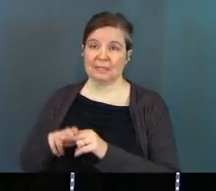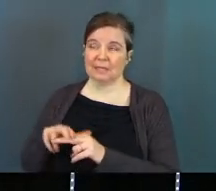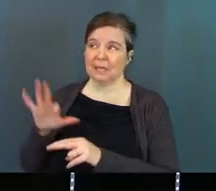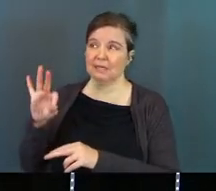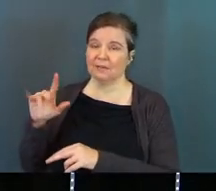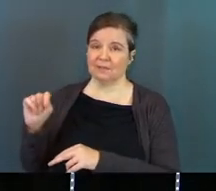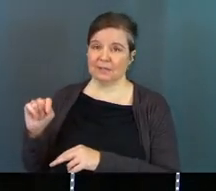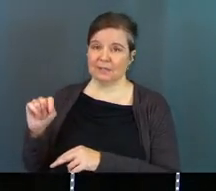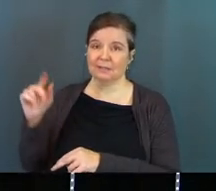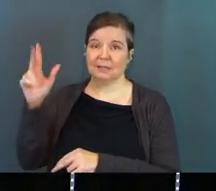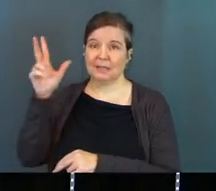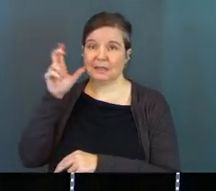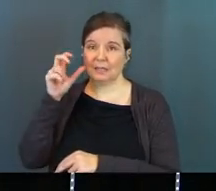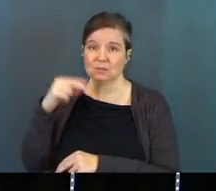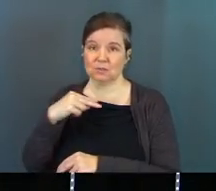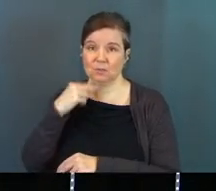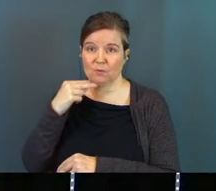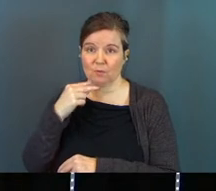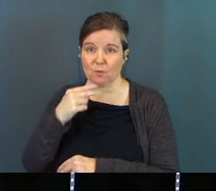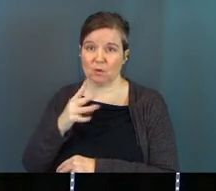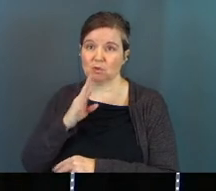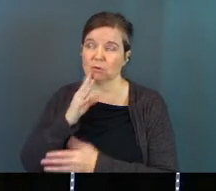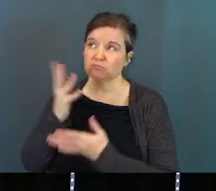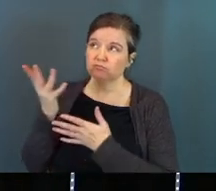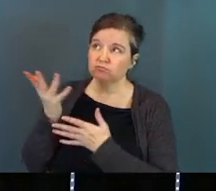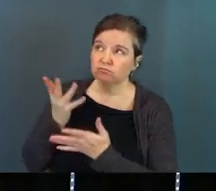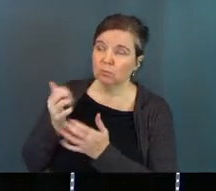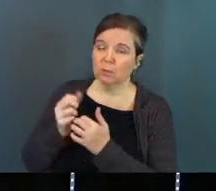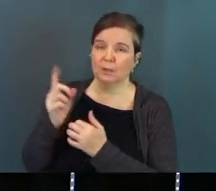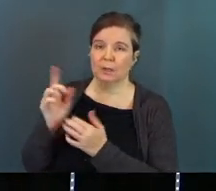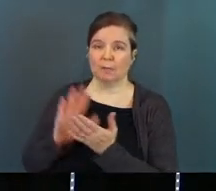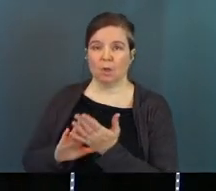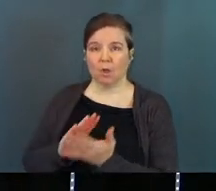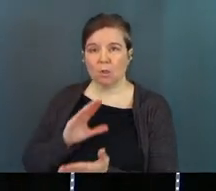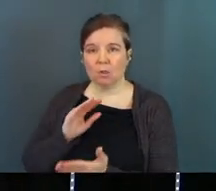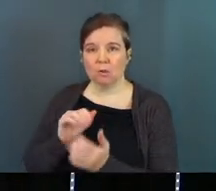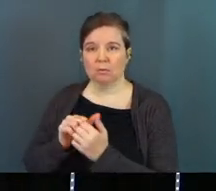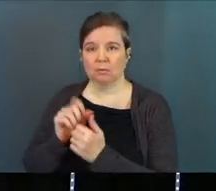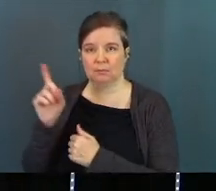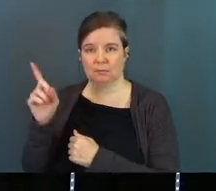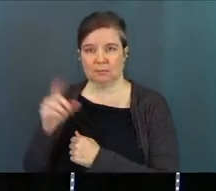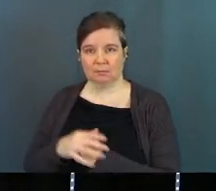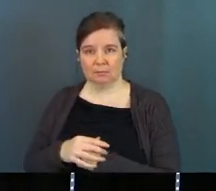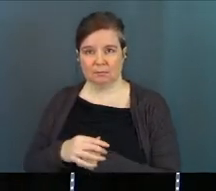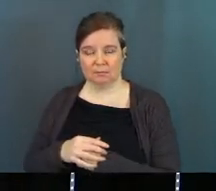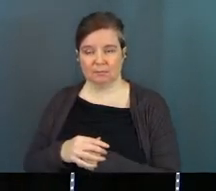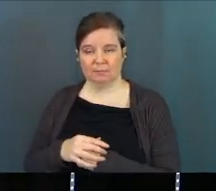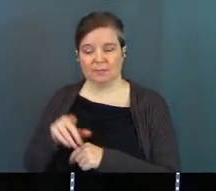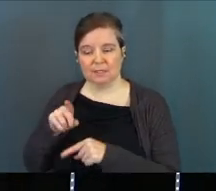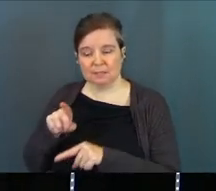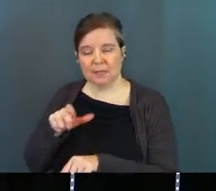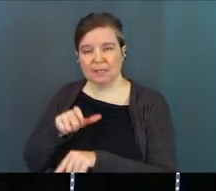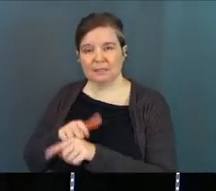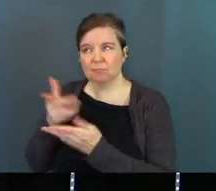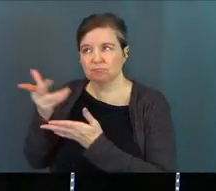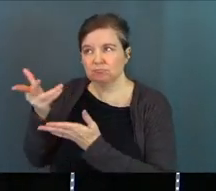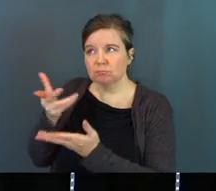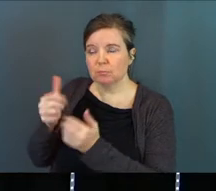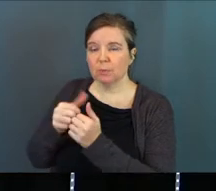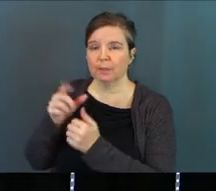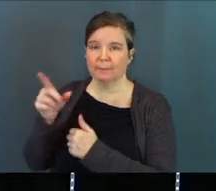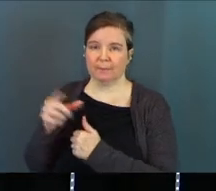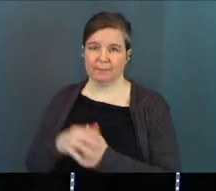his feet, listen to his voice, talk with him, learn from him, spend time with him.